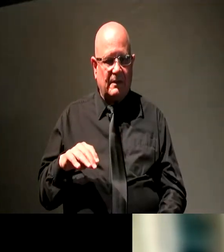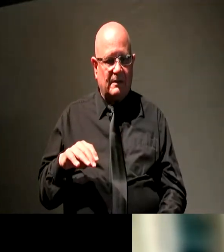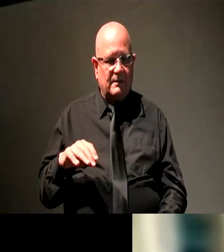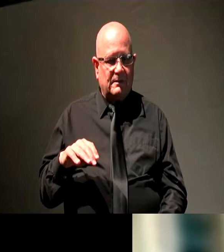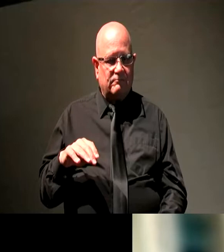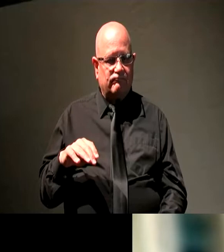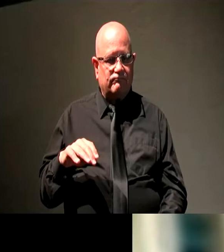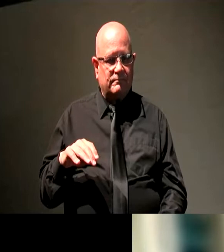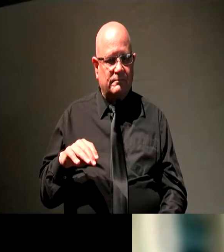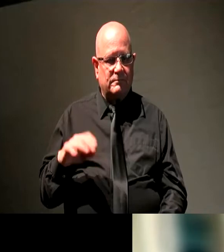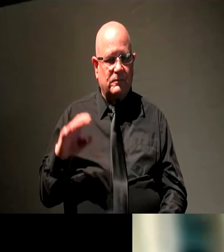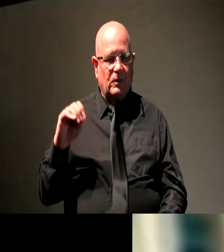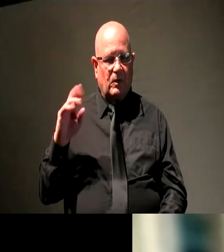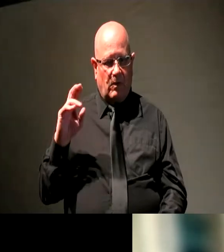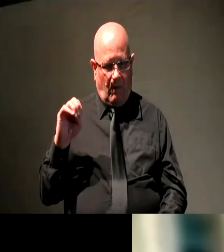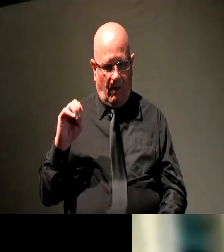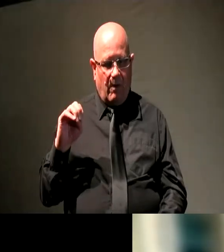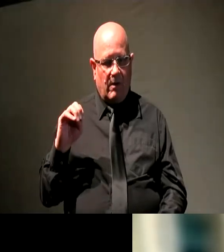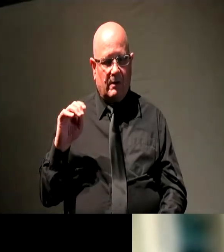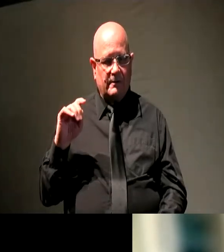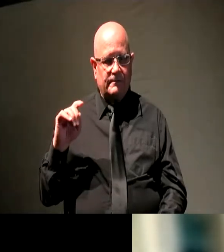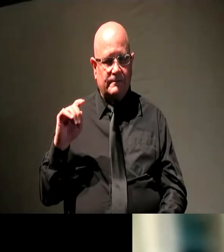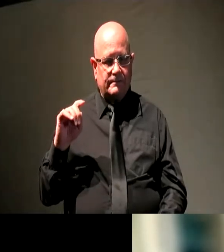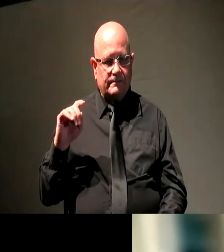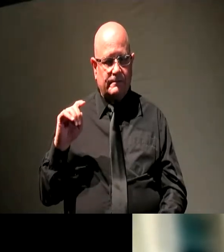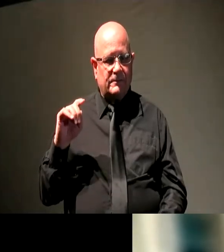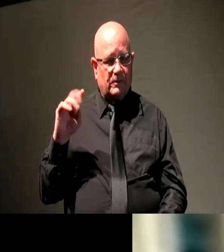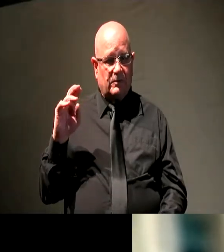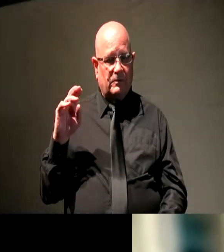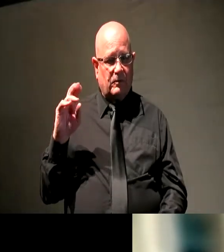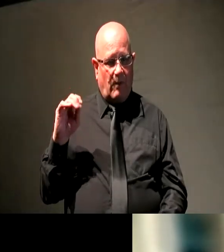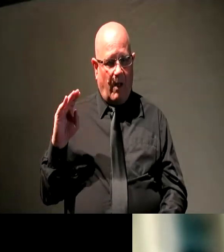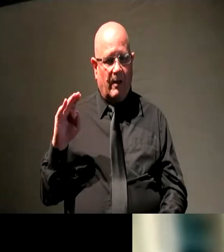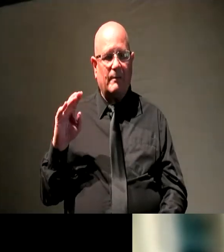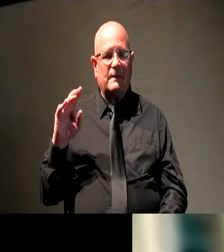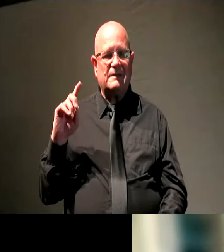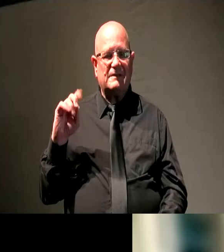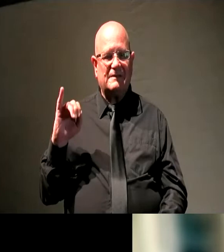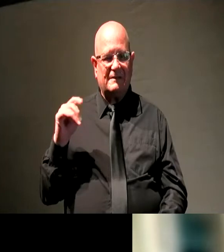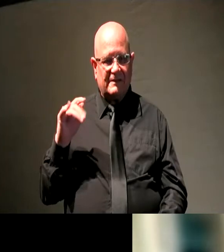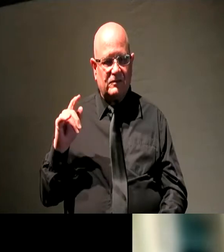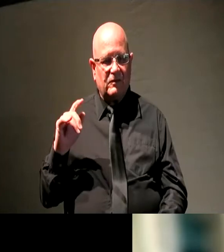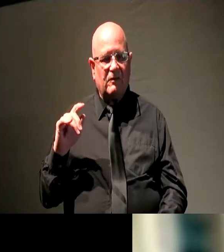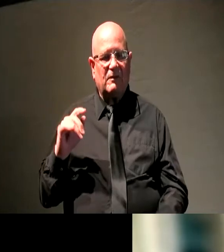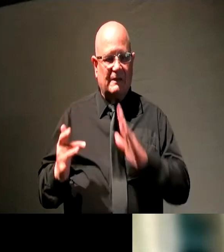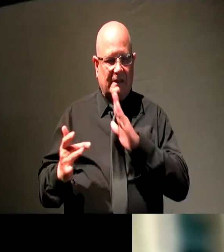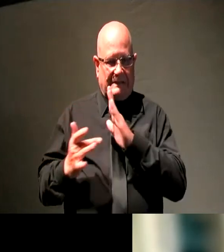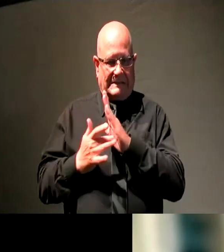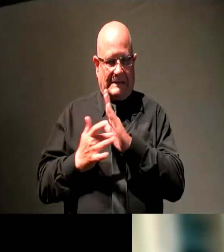strategic accessibility coordinator at WebAIM. Rob has been in the digital accessibility space since 2010.